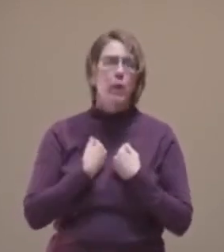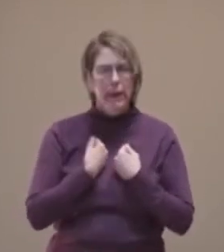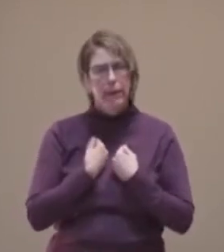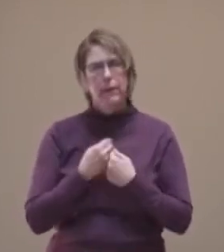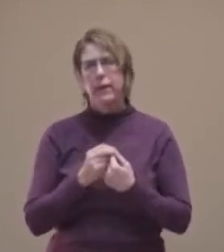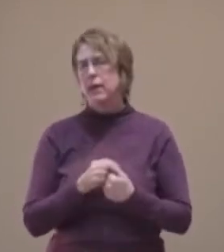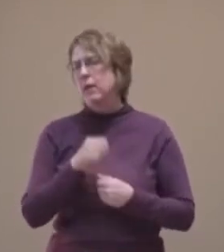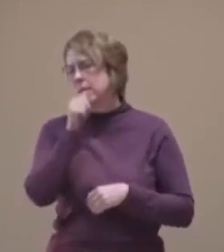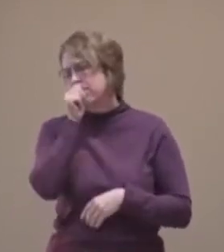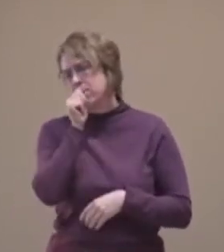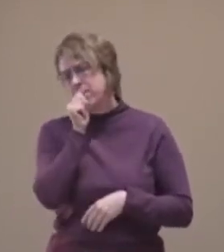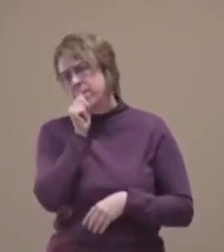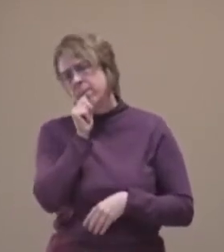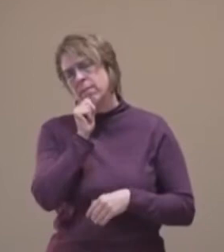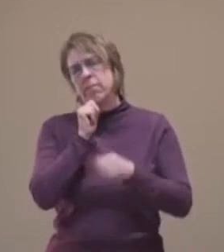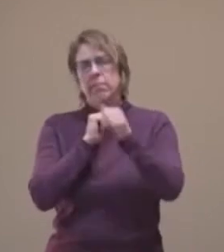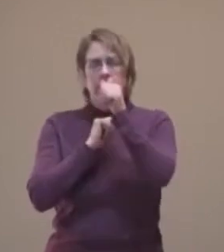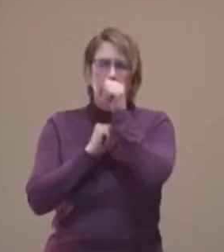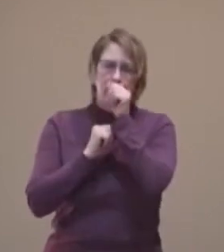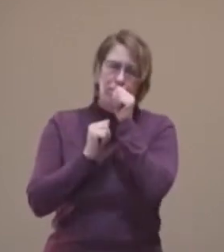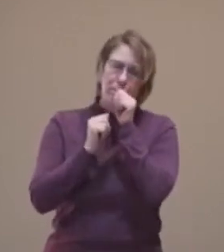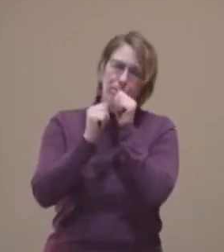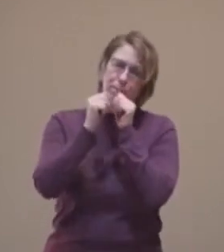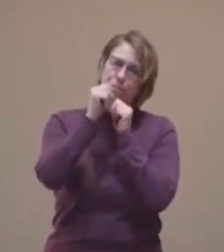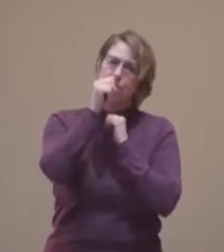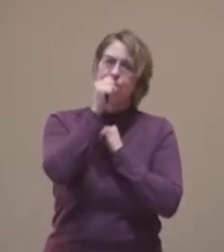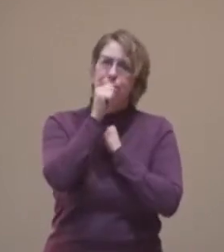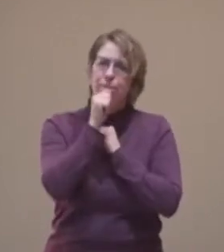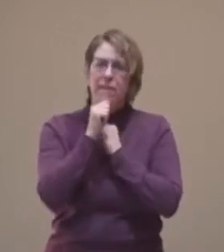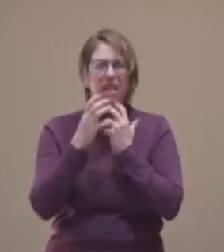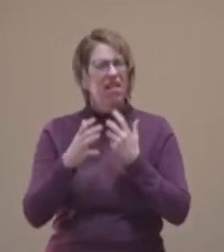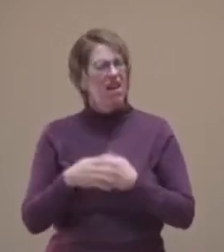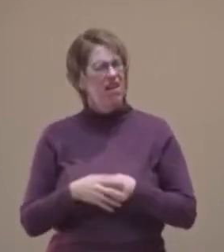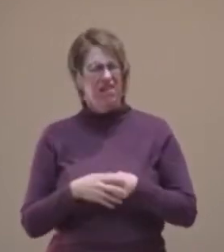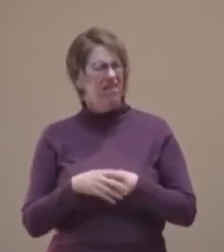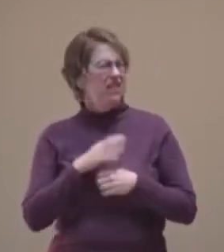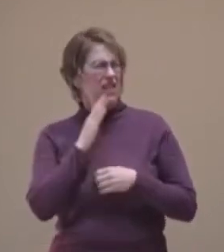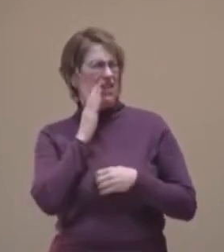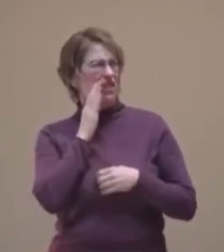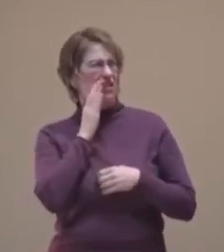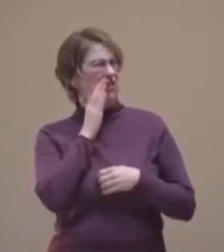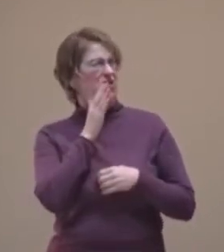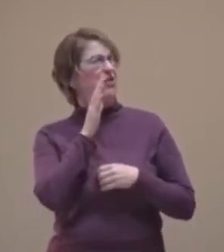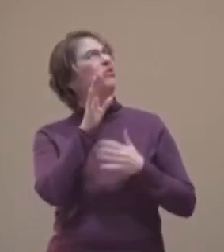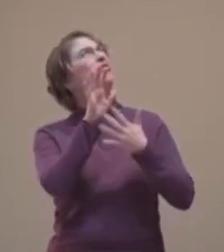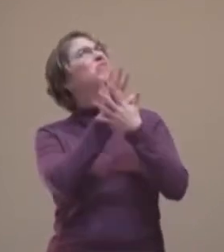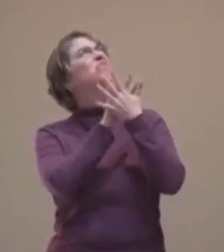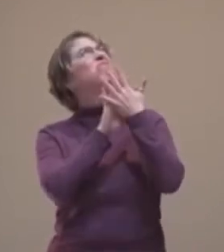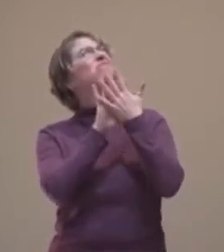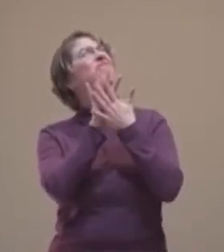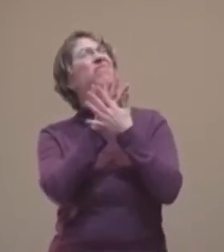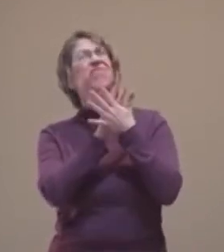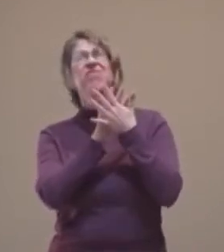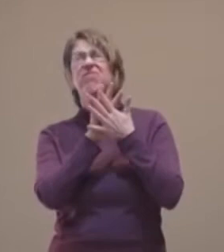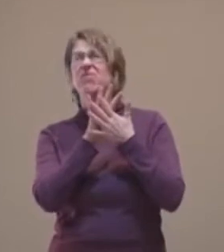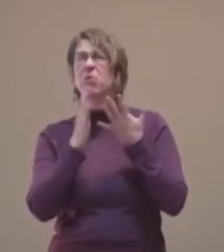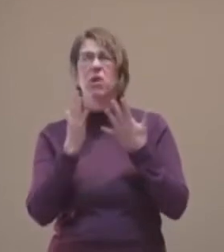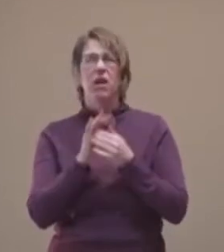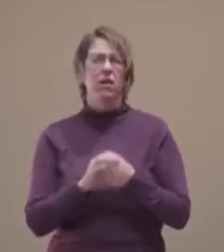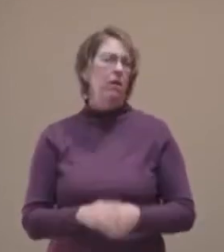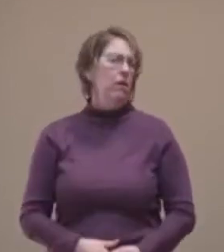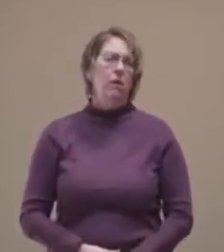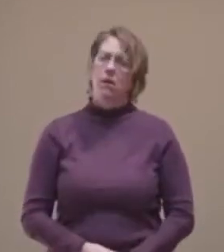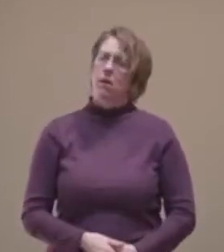They've been through a lot. There's not a lot of clarity in what the future will look like. They are tired.